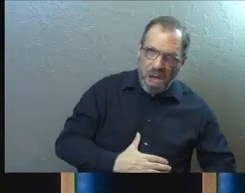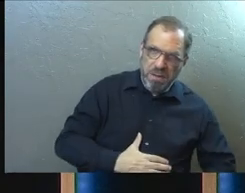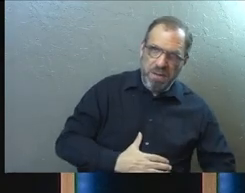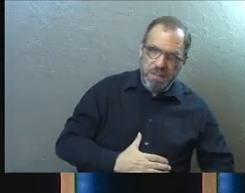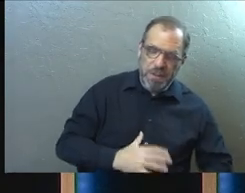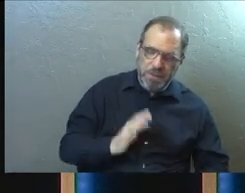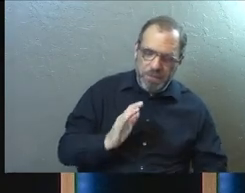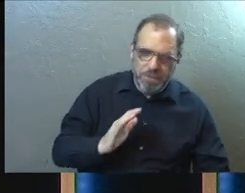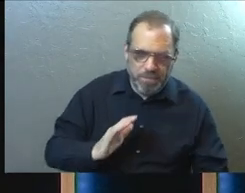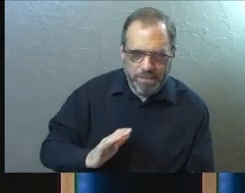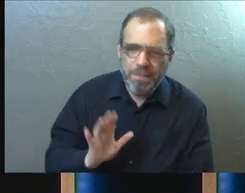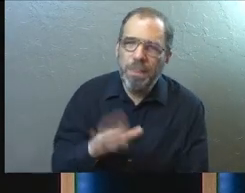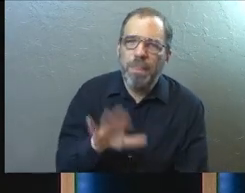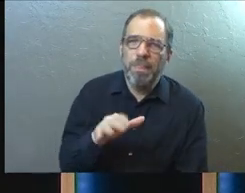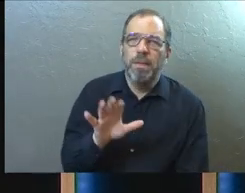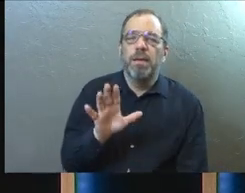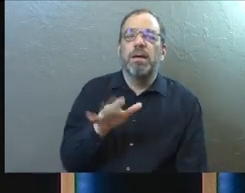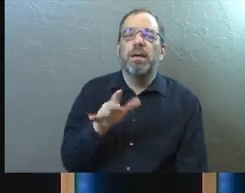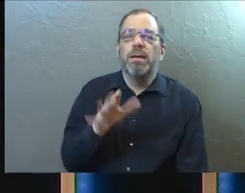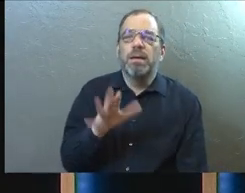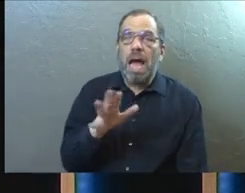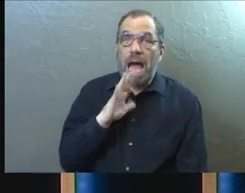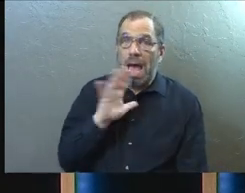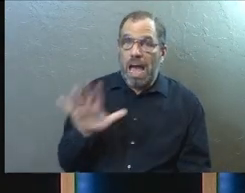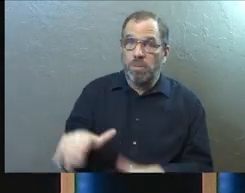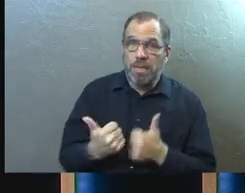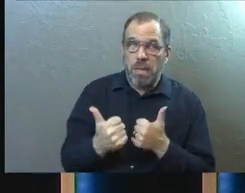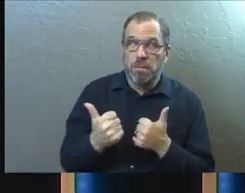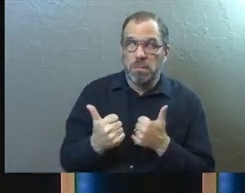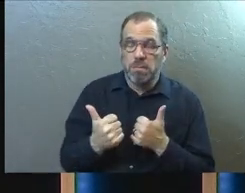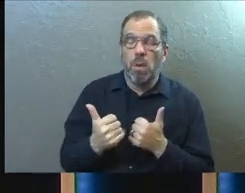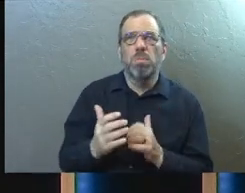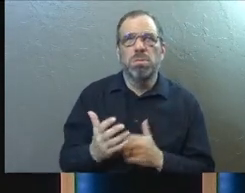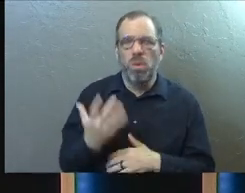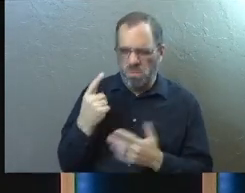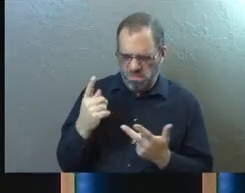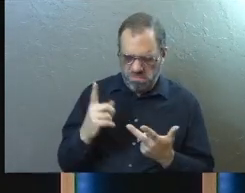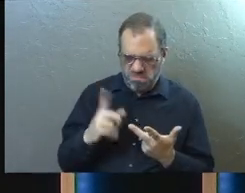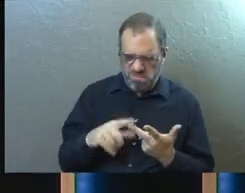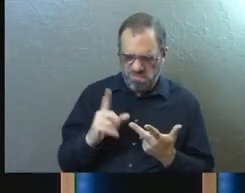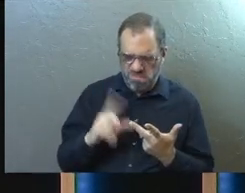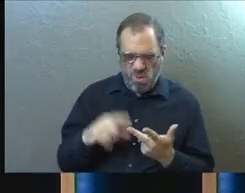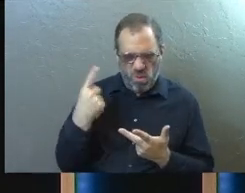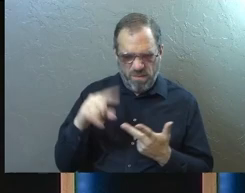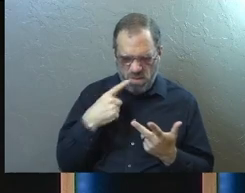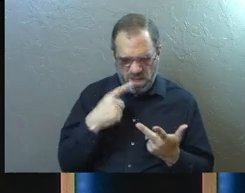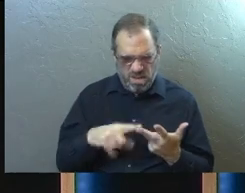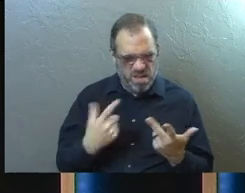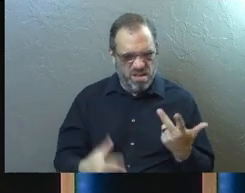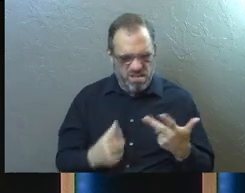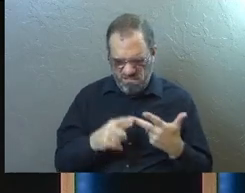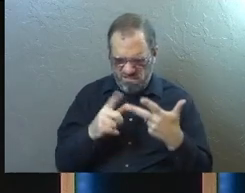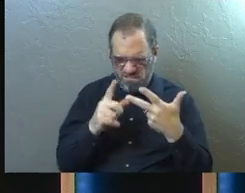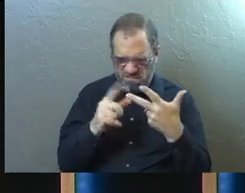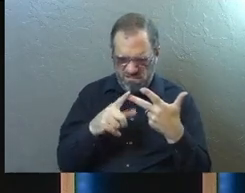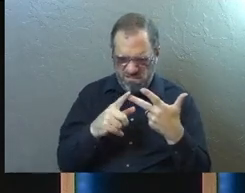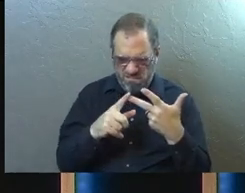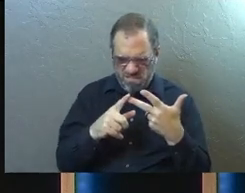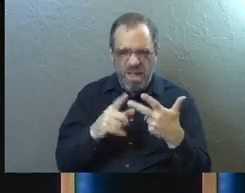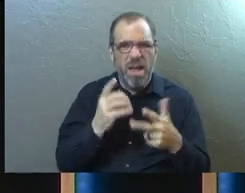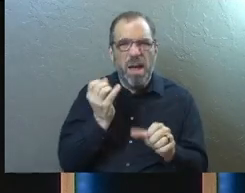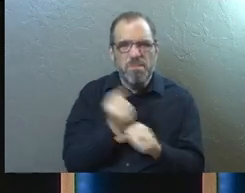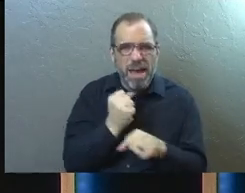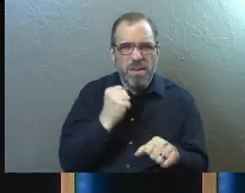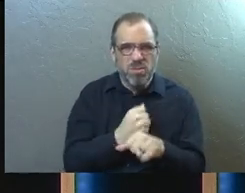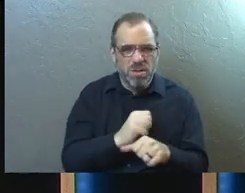And this is a really important thing. And again, I was challenged by, okay, why is that one of the things that they said in this letter? Hey, make sure